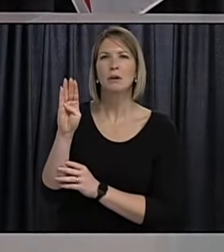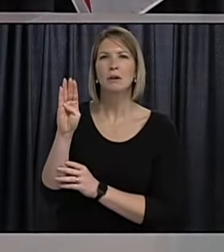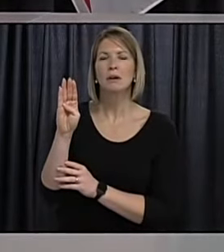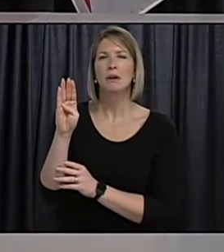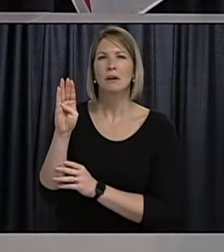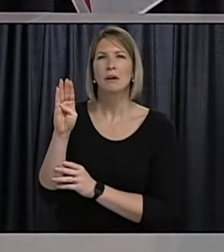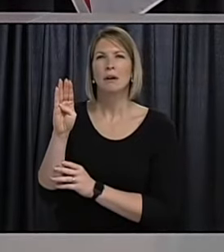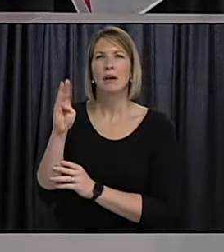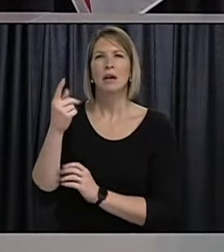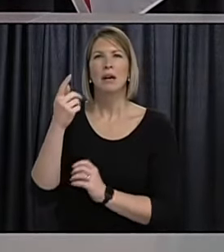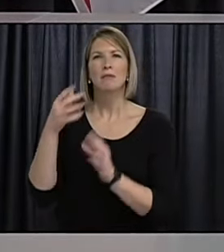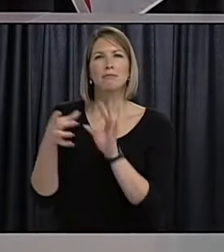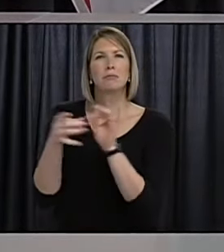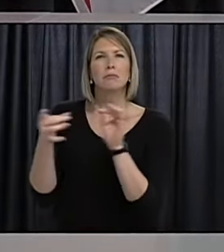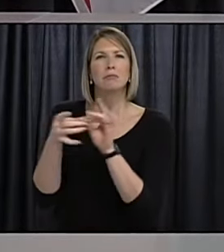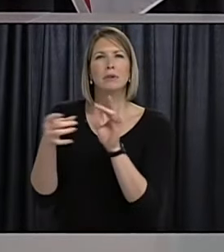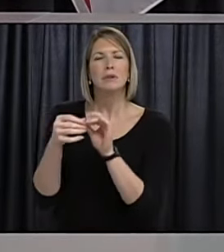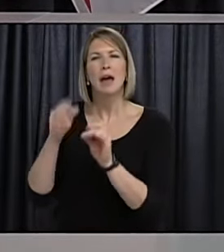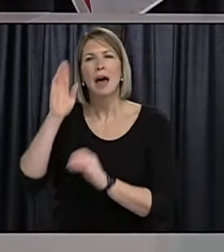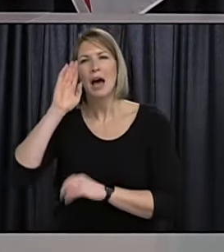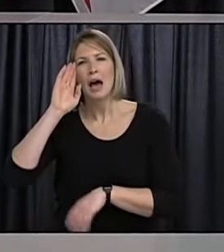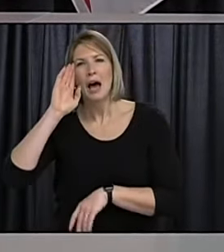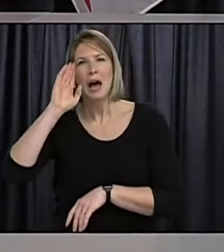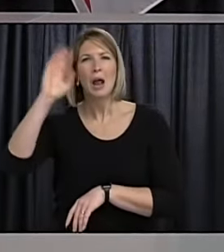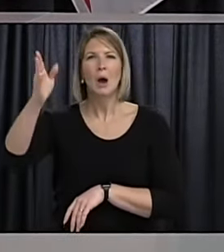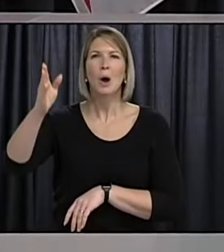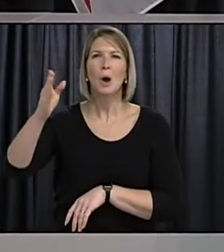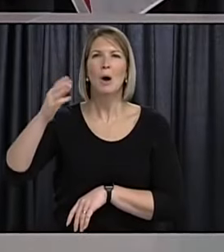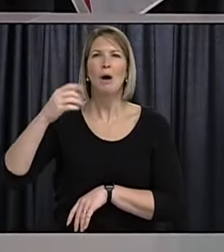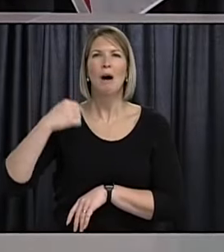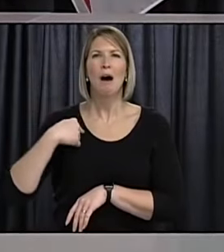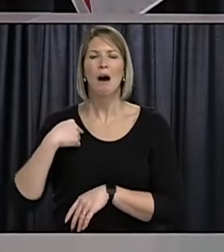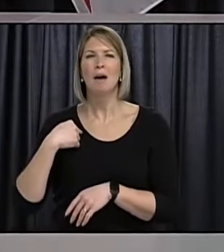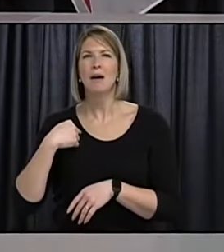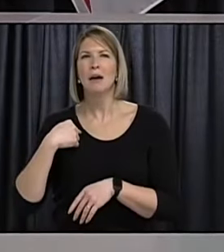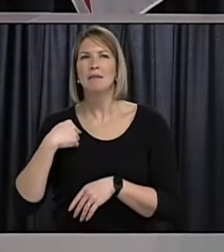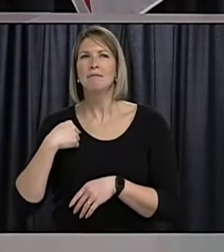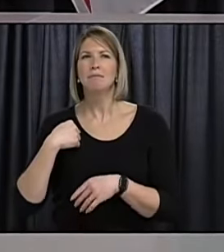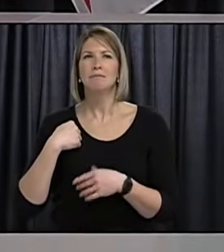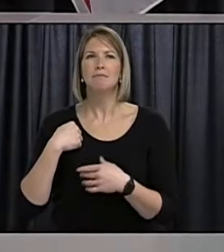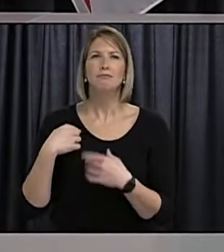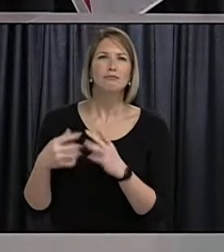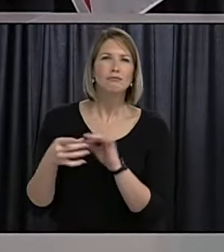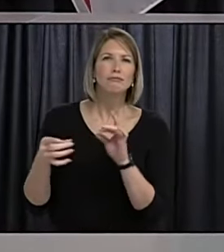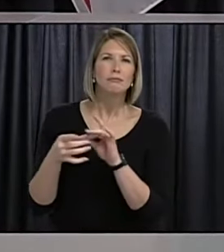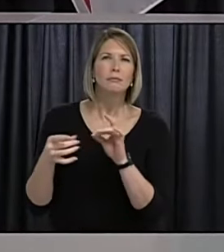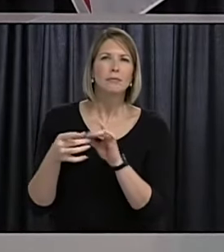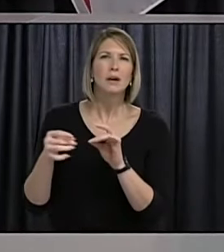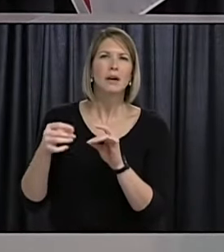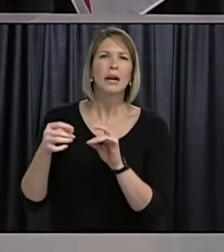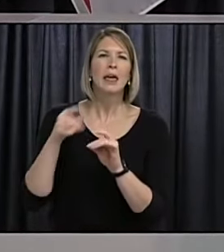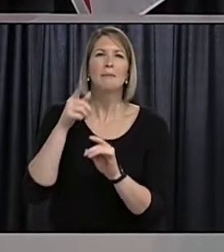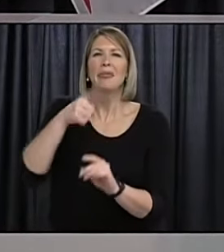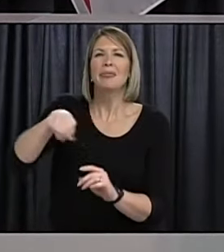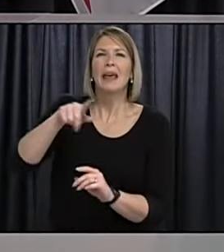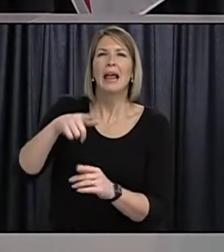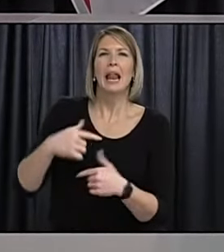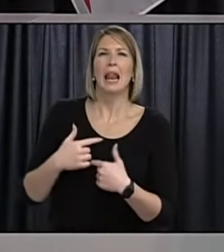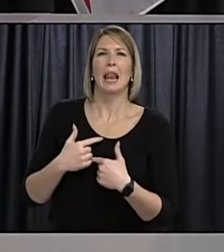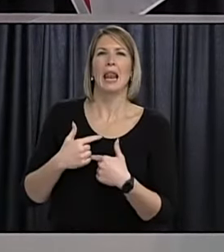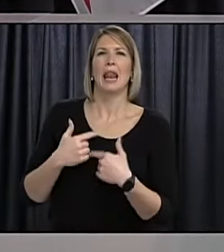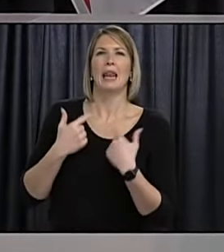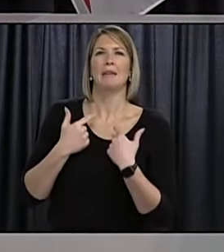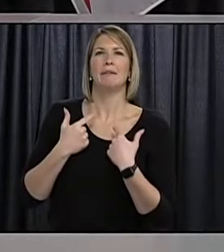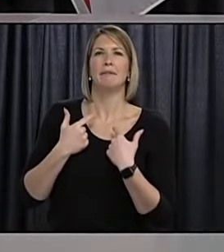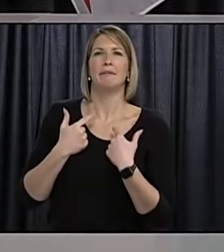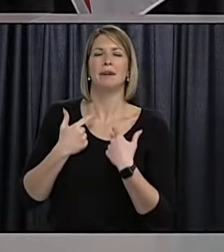uh you know even though they live in other parts of the country or even the world can you explain what exactly is the criteria on giving